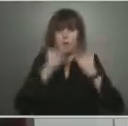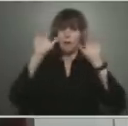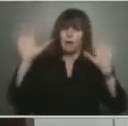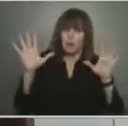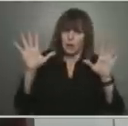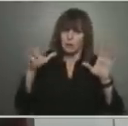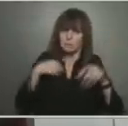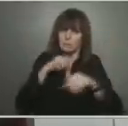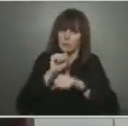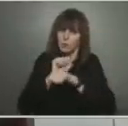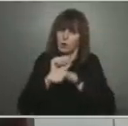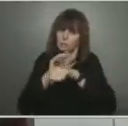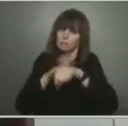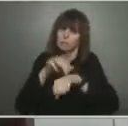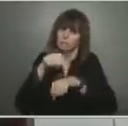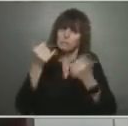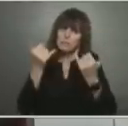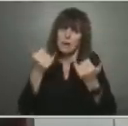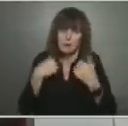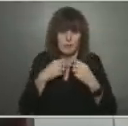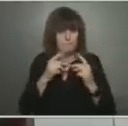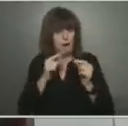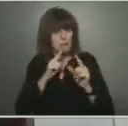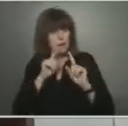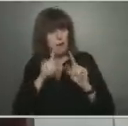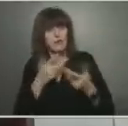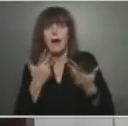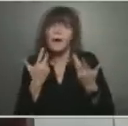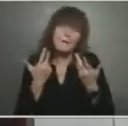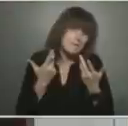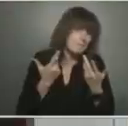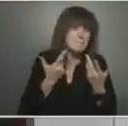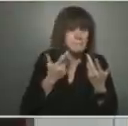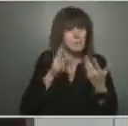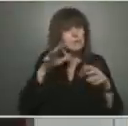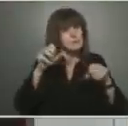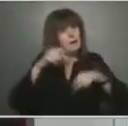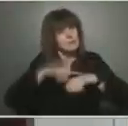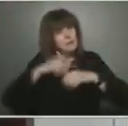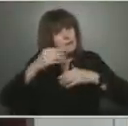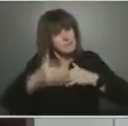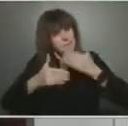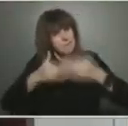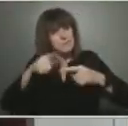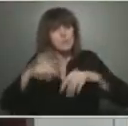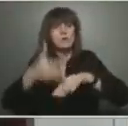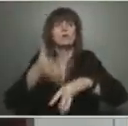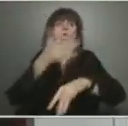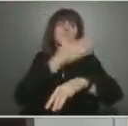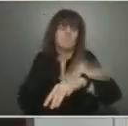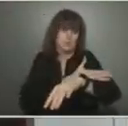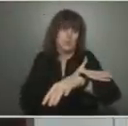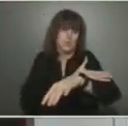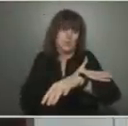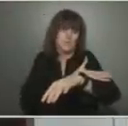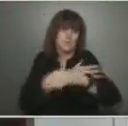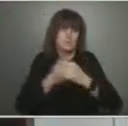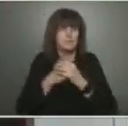an immediate answer, given that this is going to be a journey of improving a very important data element in our